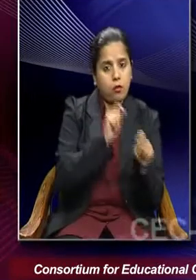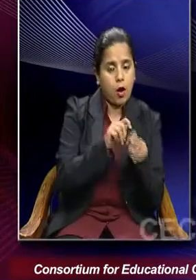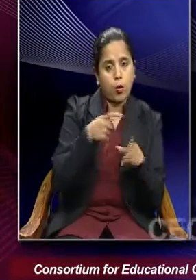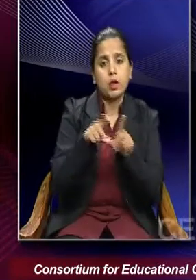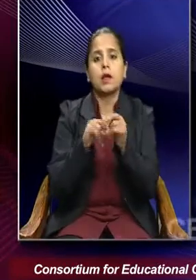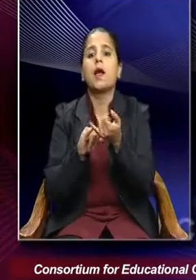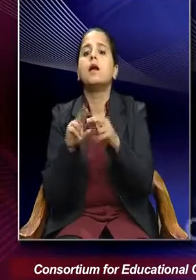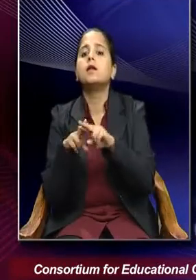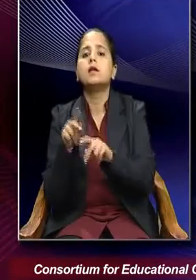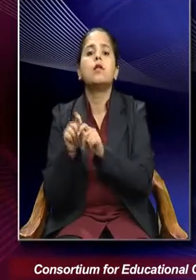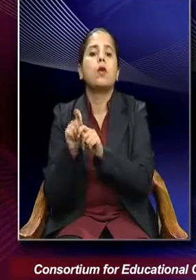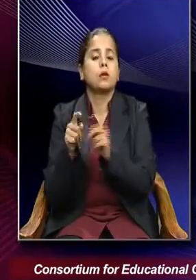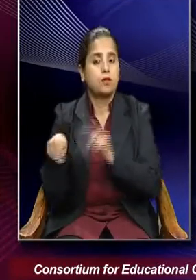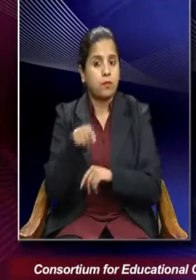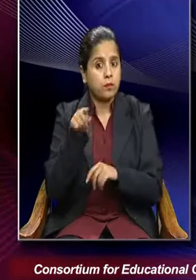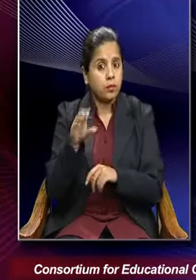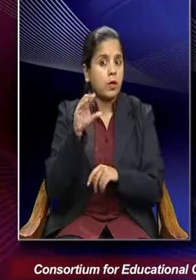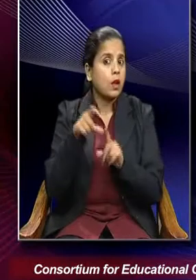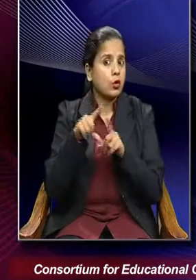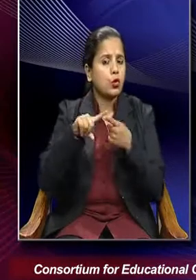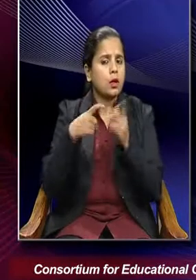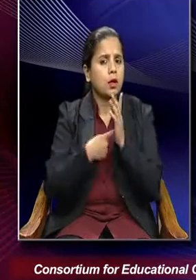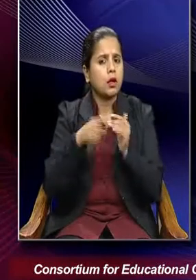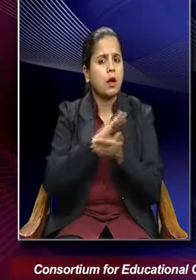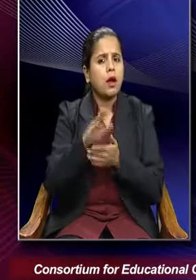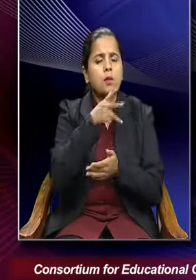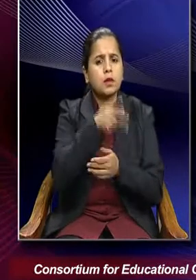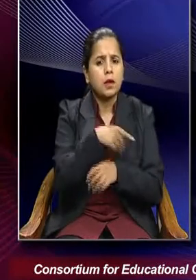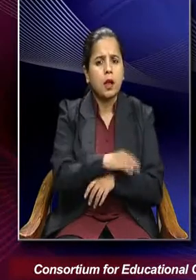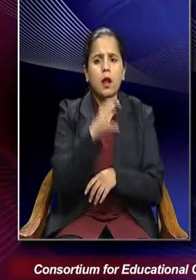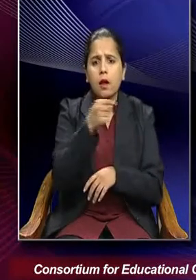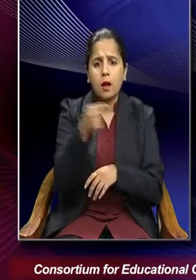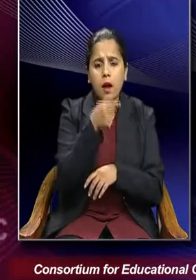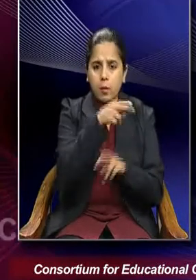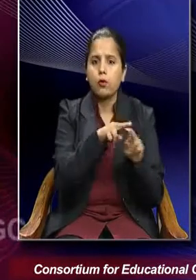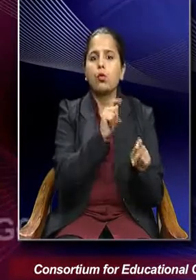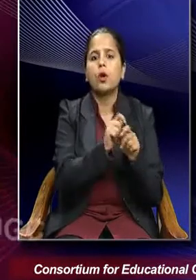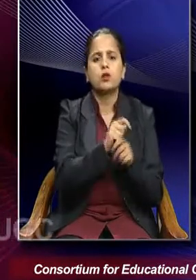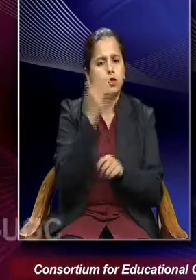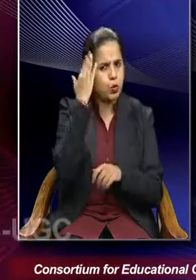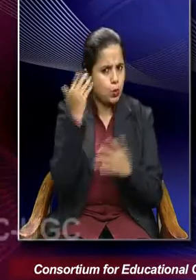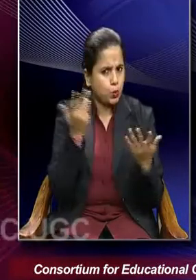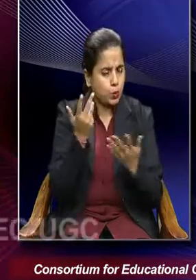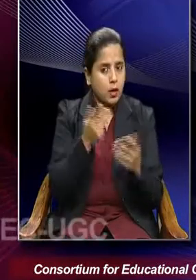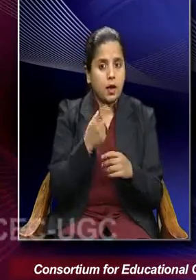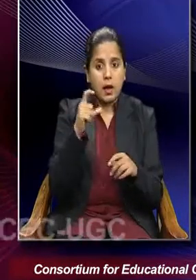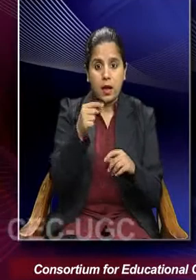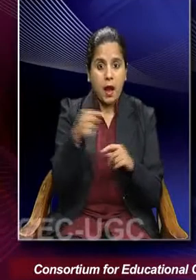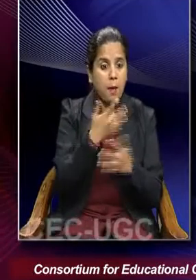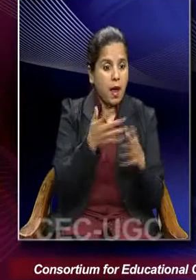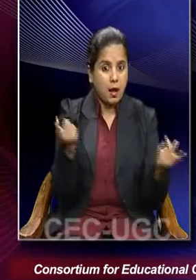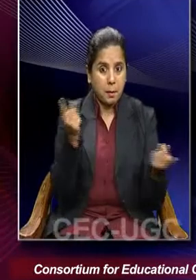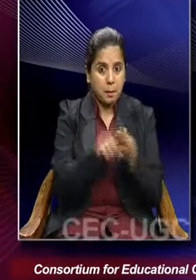Durkheim who is a functionalist says that crime is functional. Because when a crime occurs,